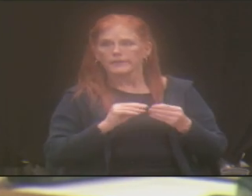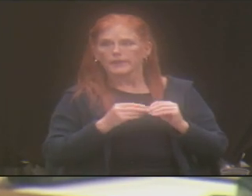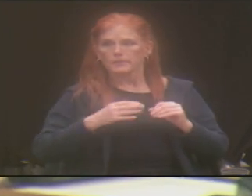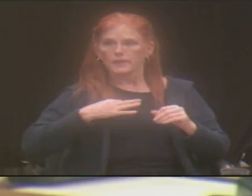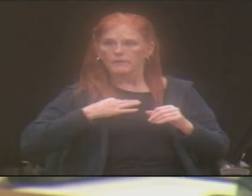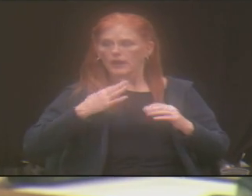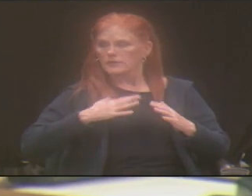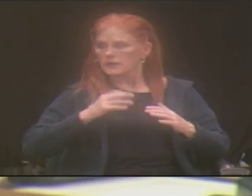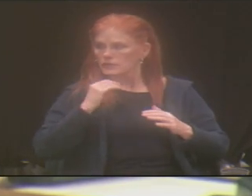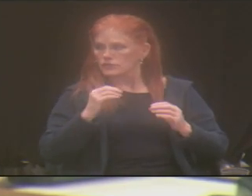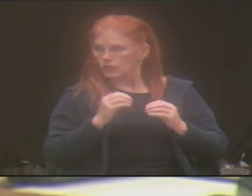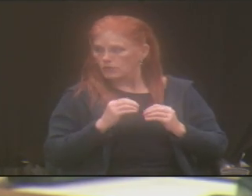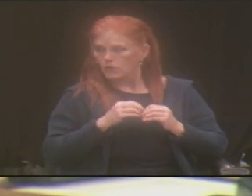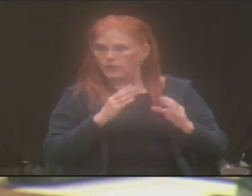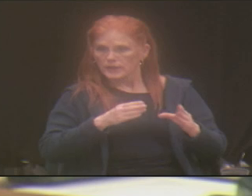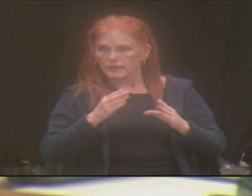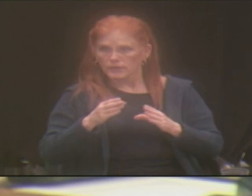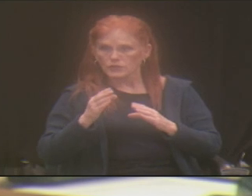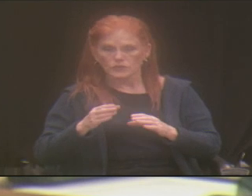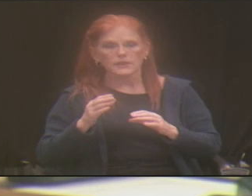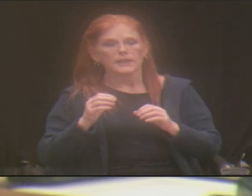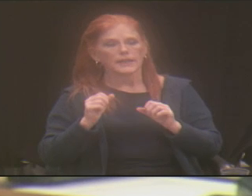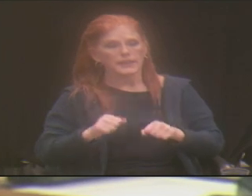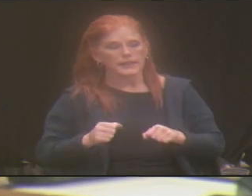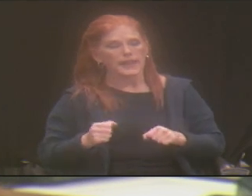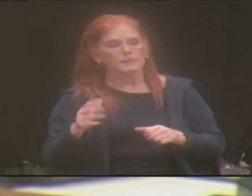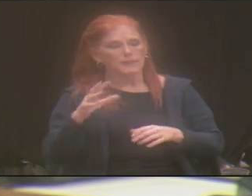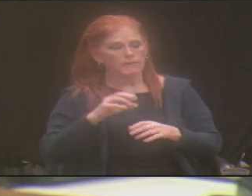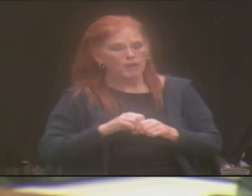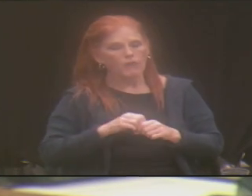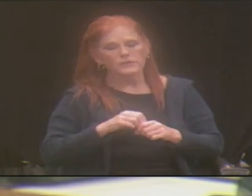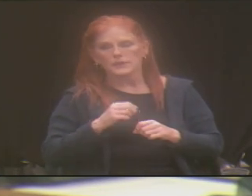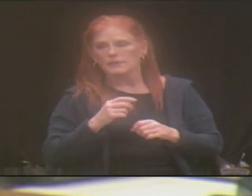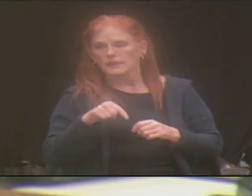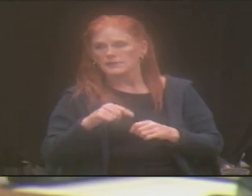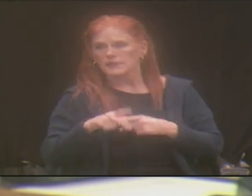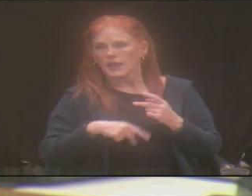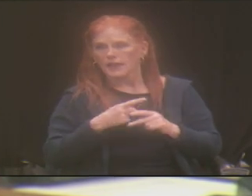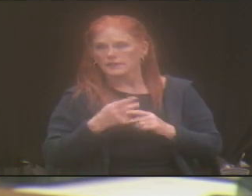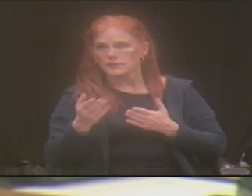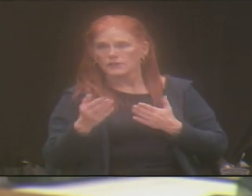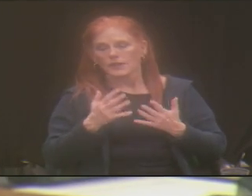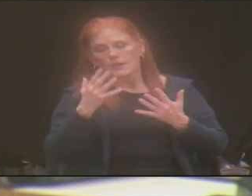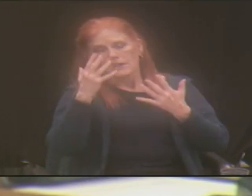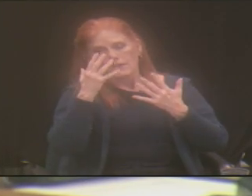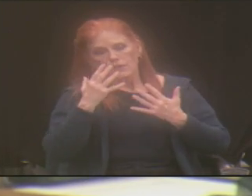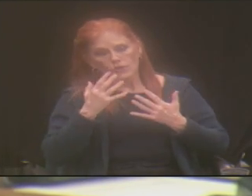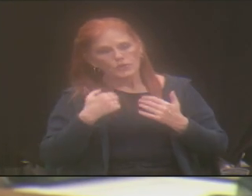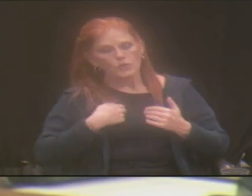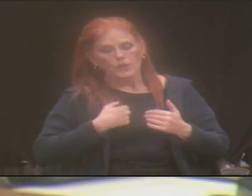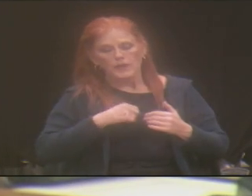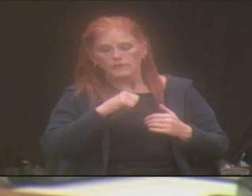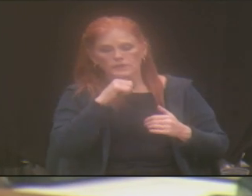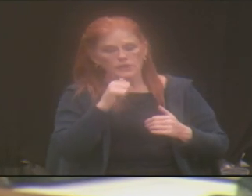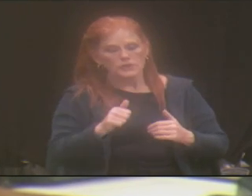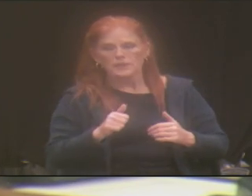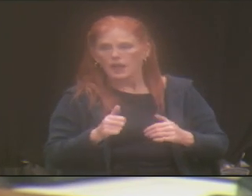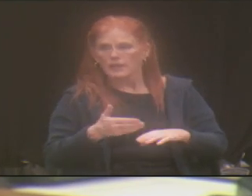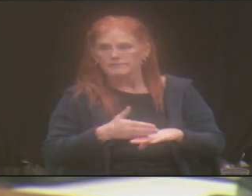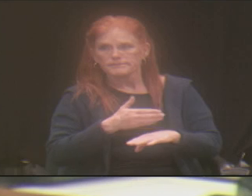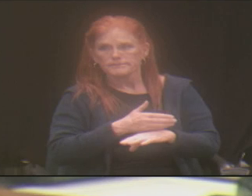individuals can participate in the service. Right. unfortunately, are just not at a place. Right.